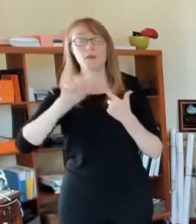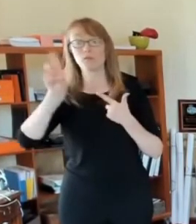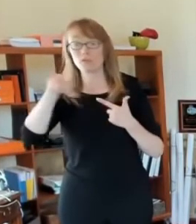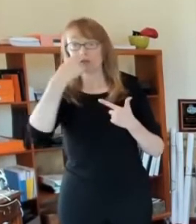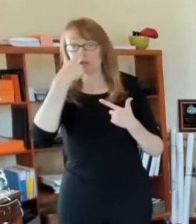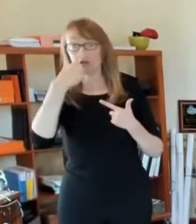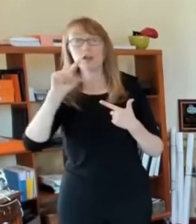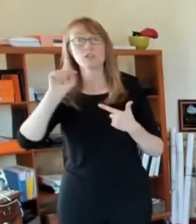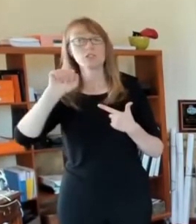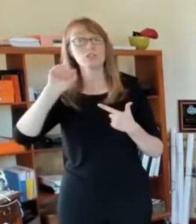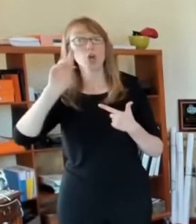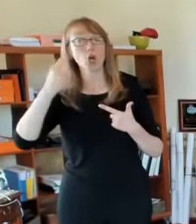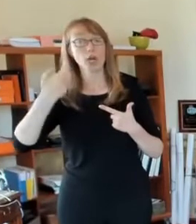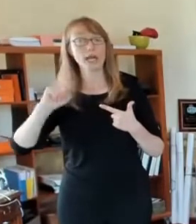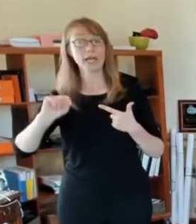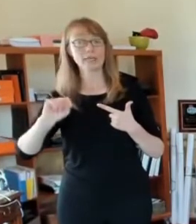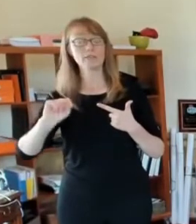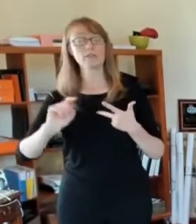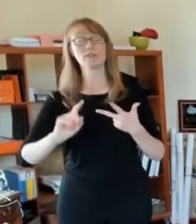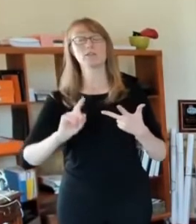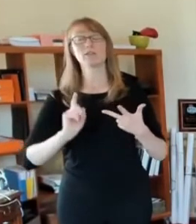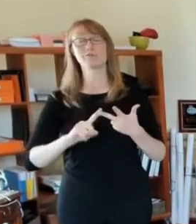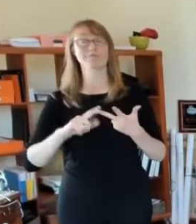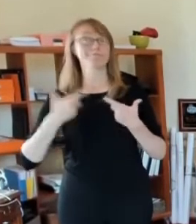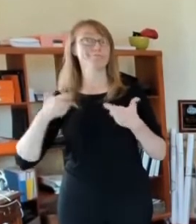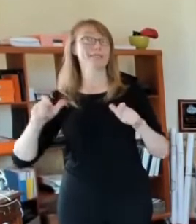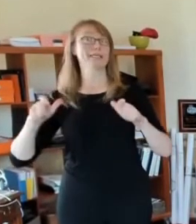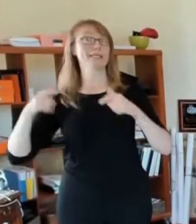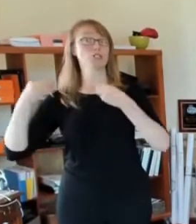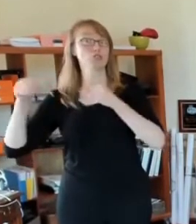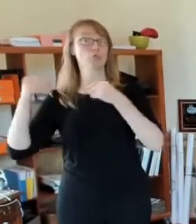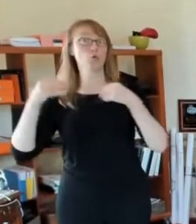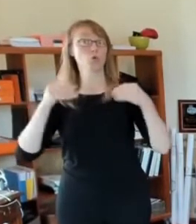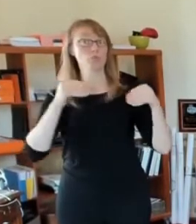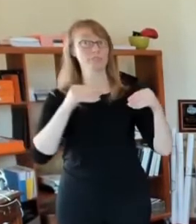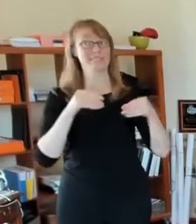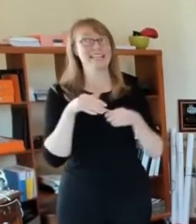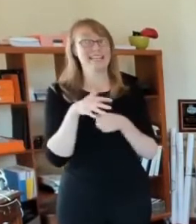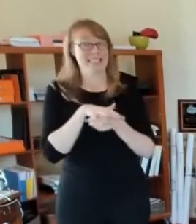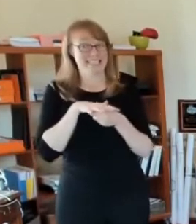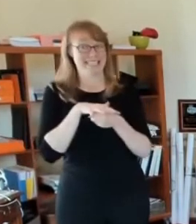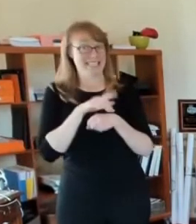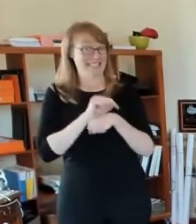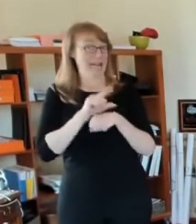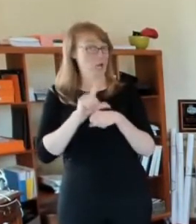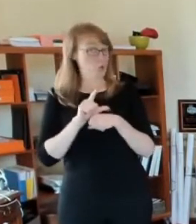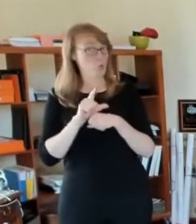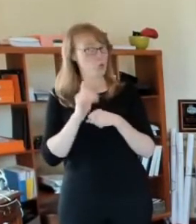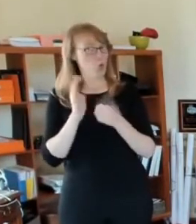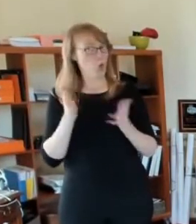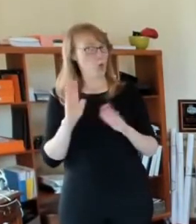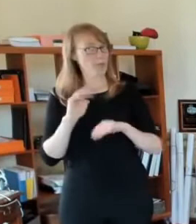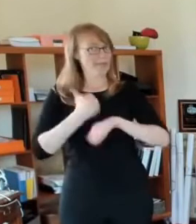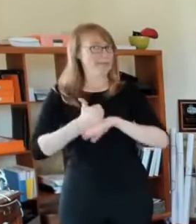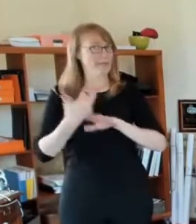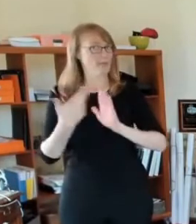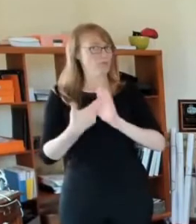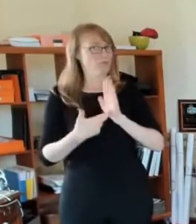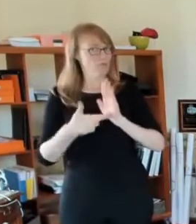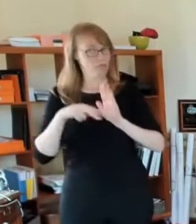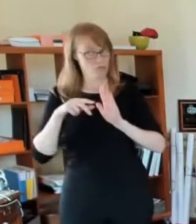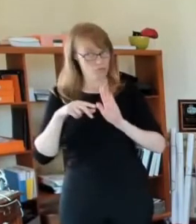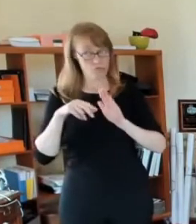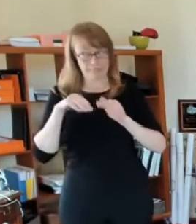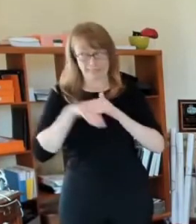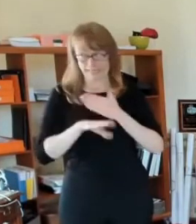we know that they're required people going into those are required to wear masks. But these companies have taken a step further and they've said all of